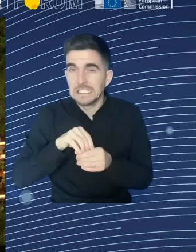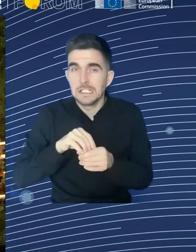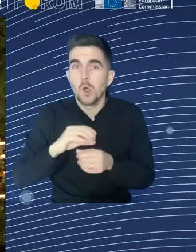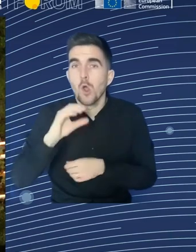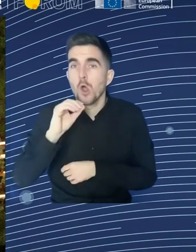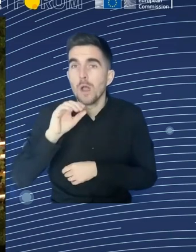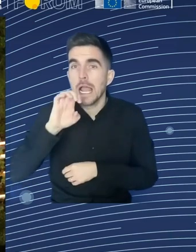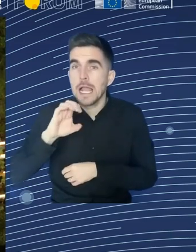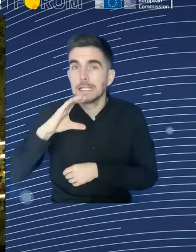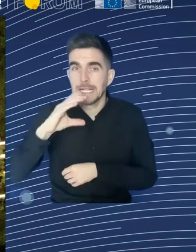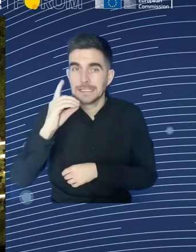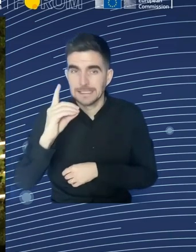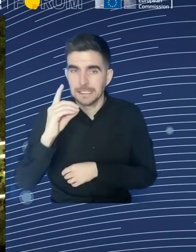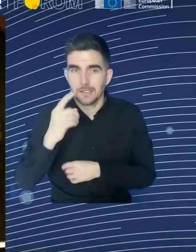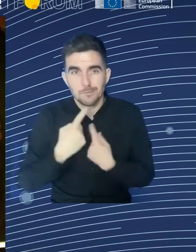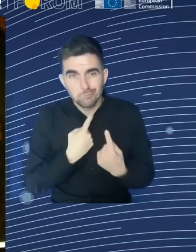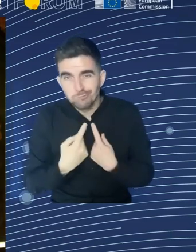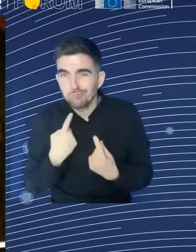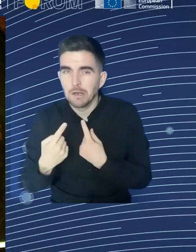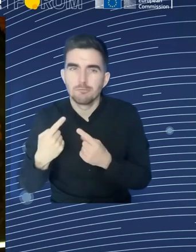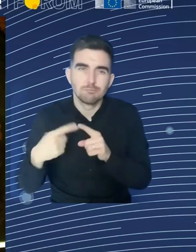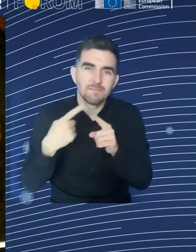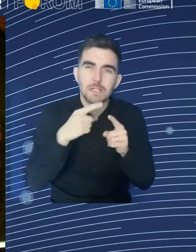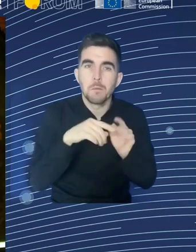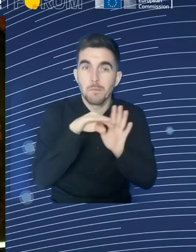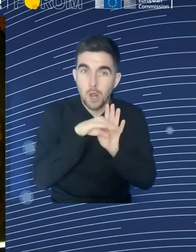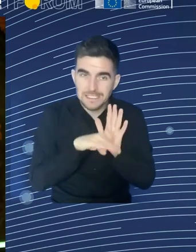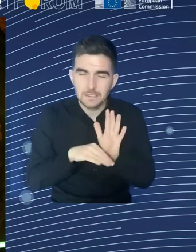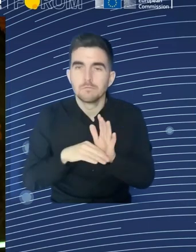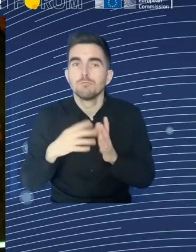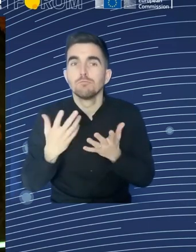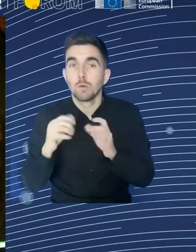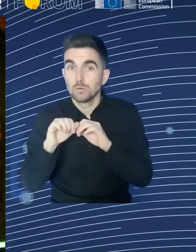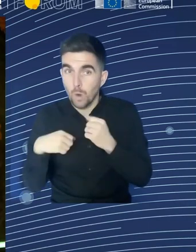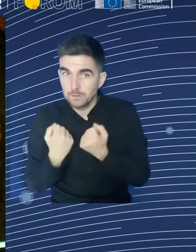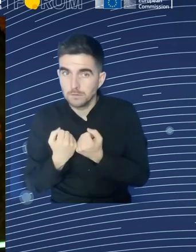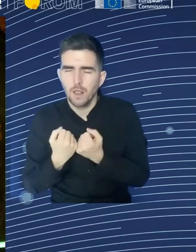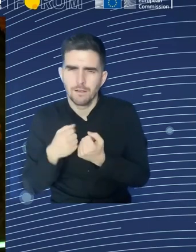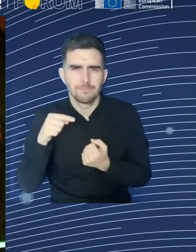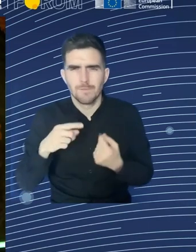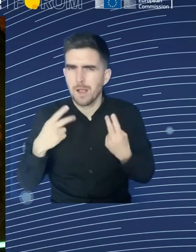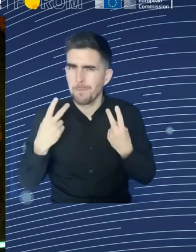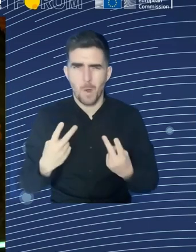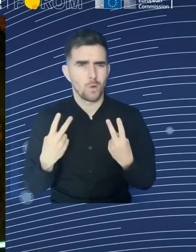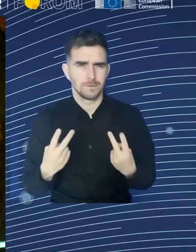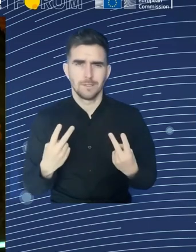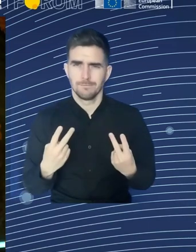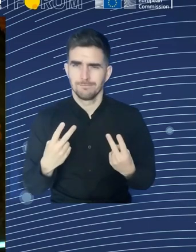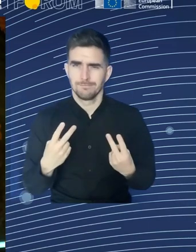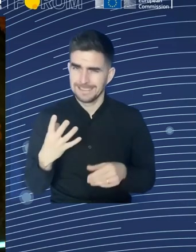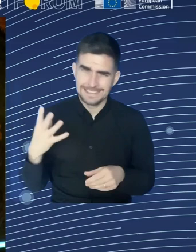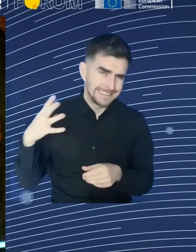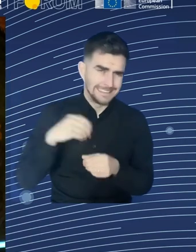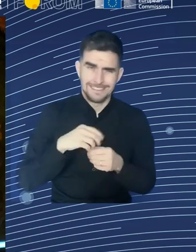of the fabric of the European Union. So, by being together in different